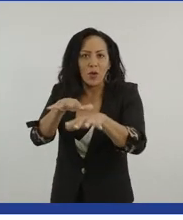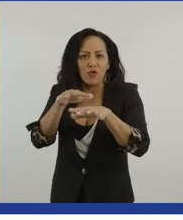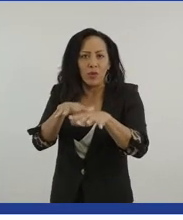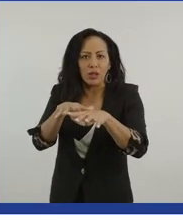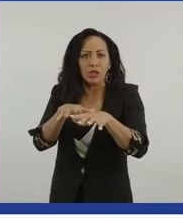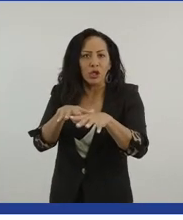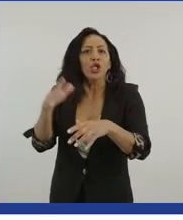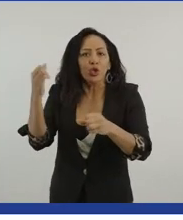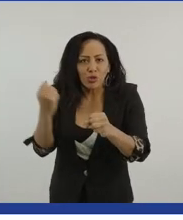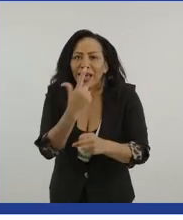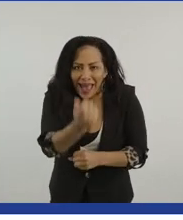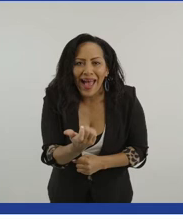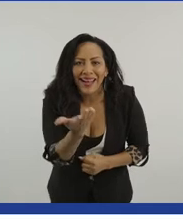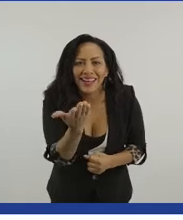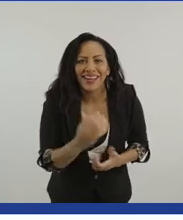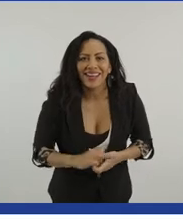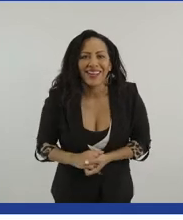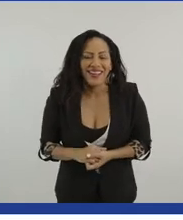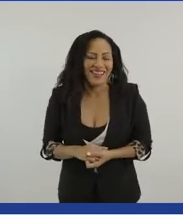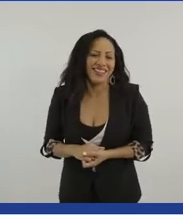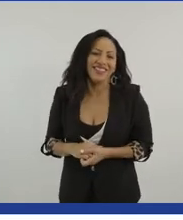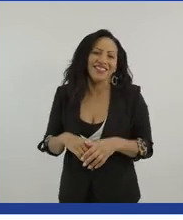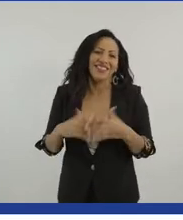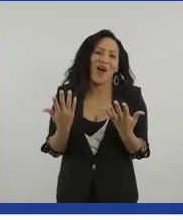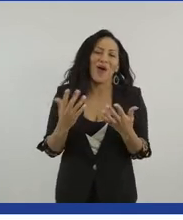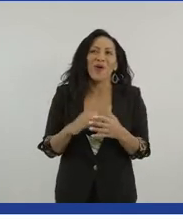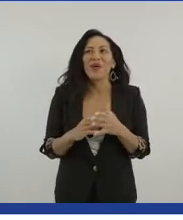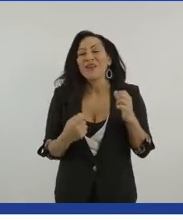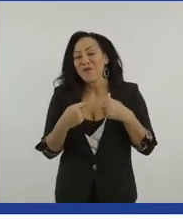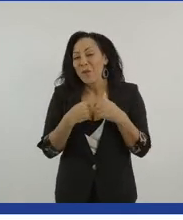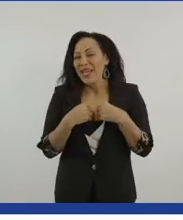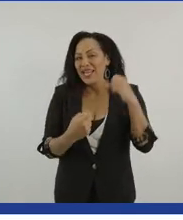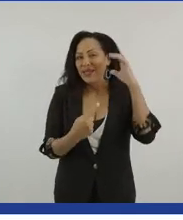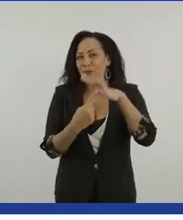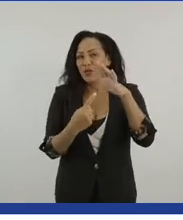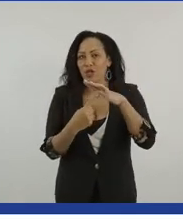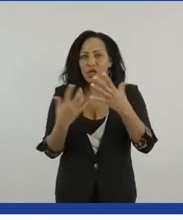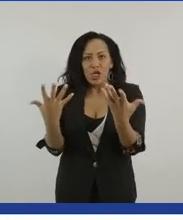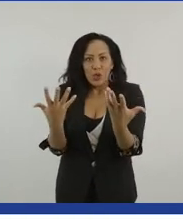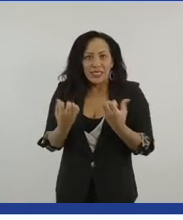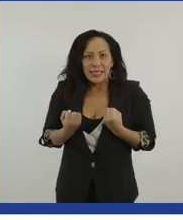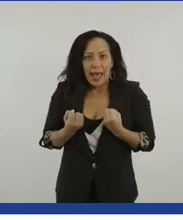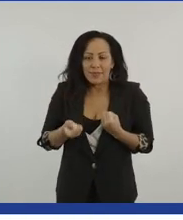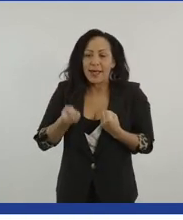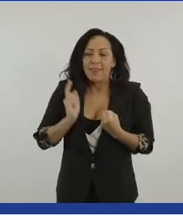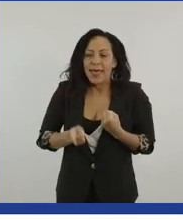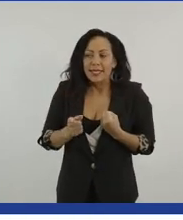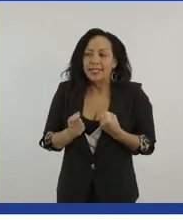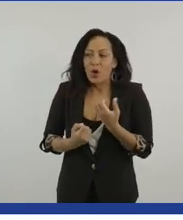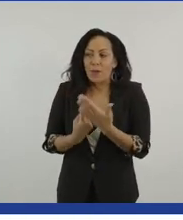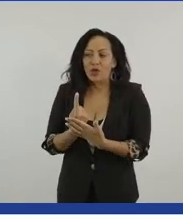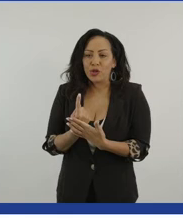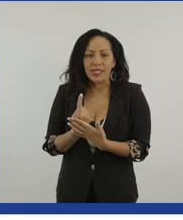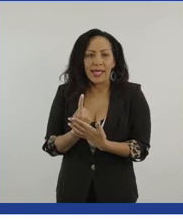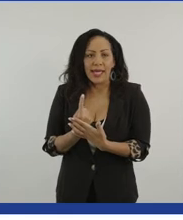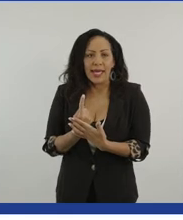Um, and, and for me, it's really important that you embrace that opportunity and utilize, like you